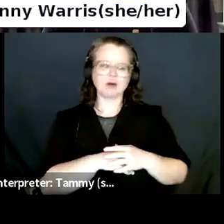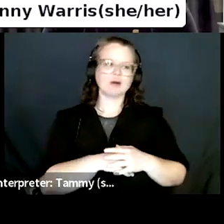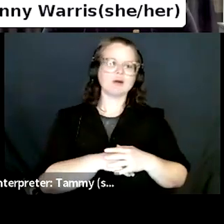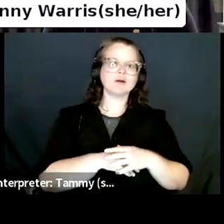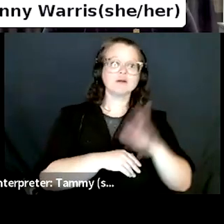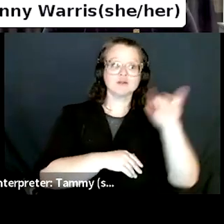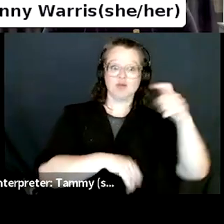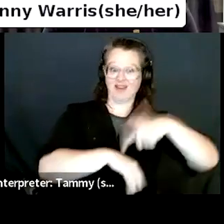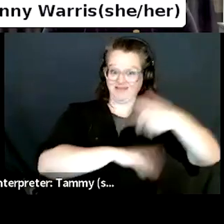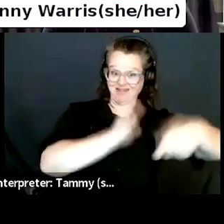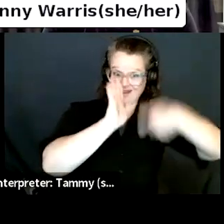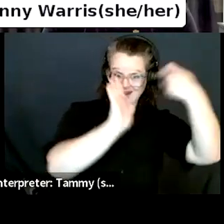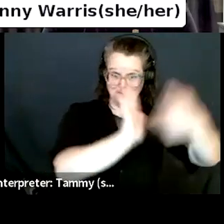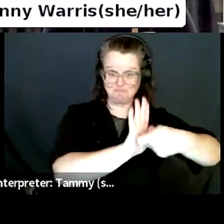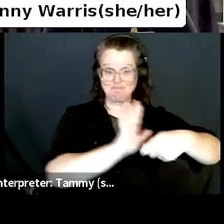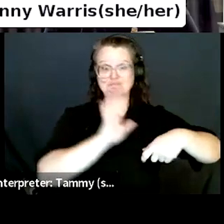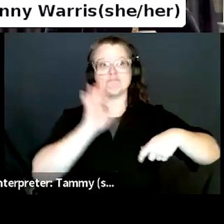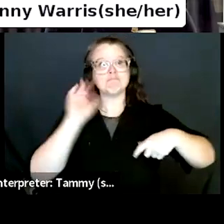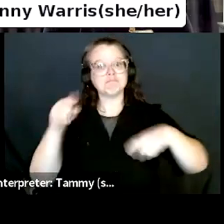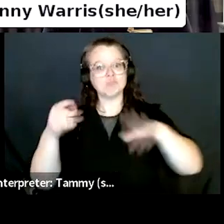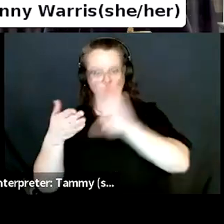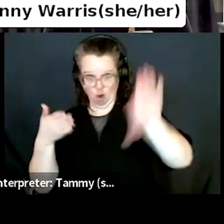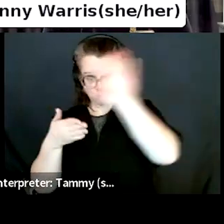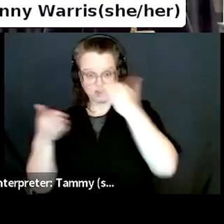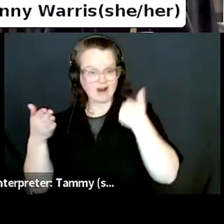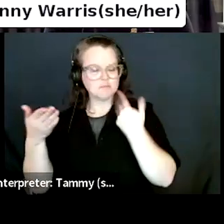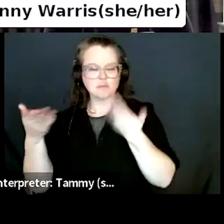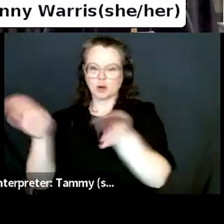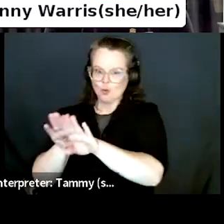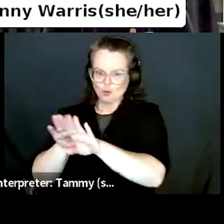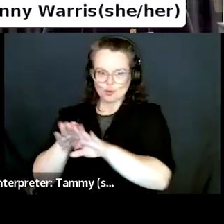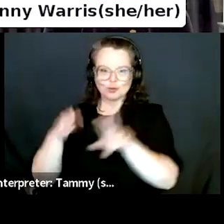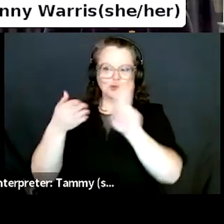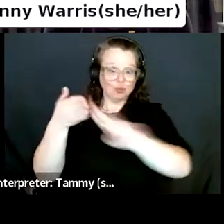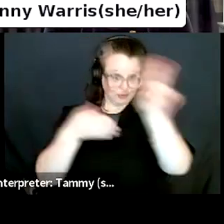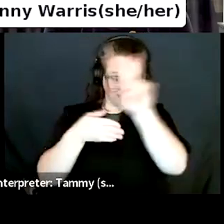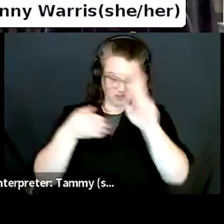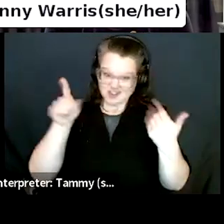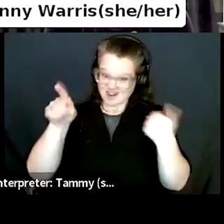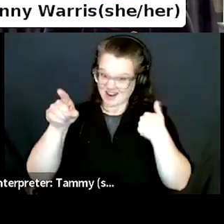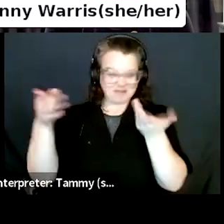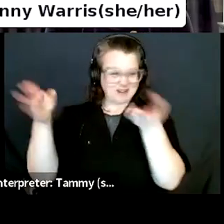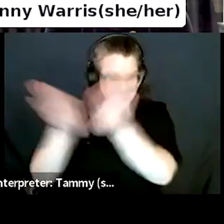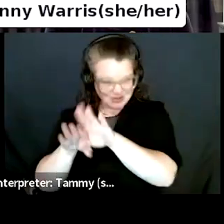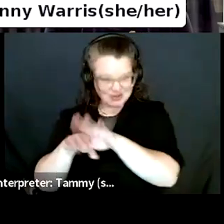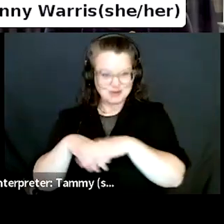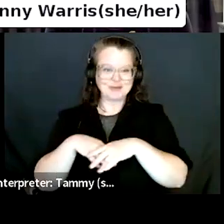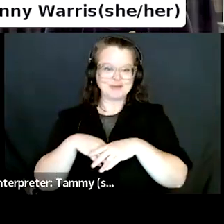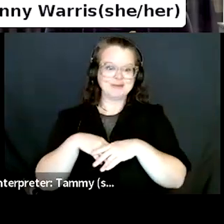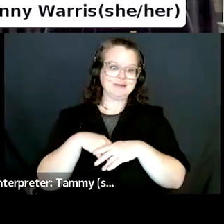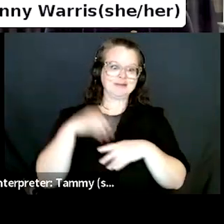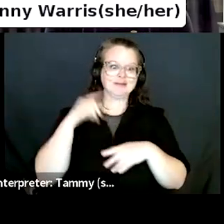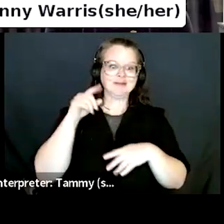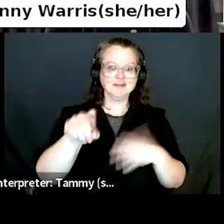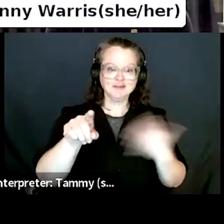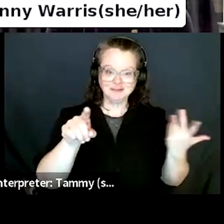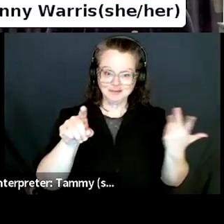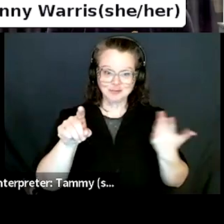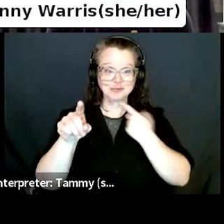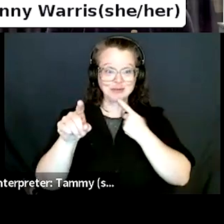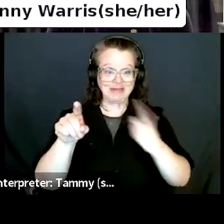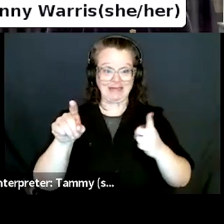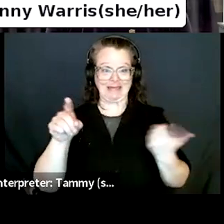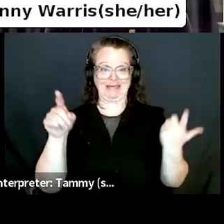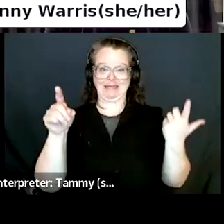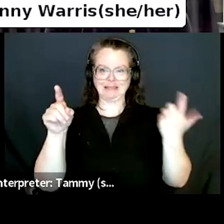closed, the library was closed. So we were the only game in town. So it actually was, was good timing for us. We've seen huge